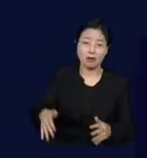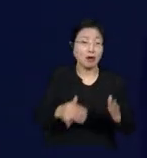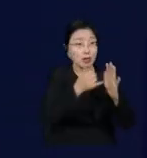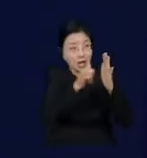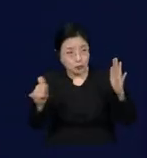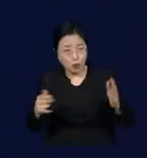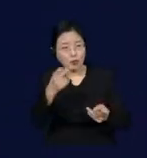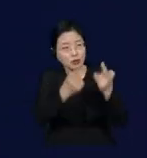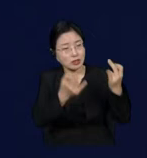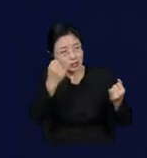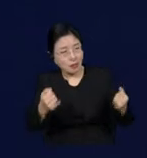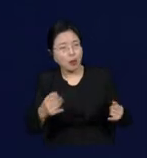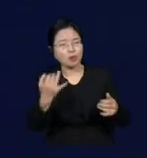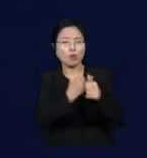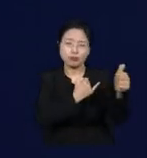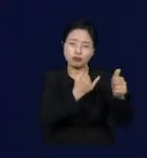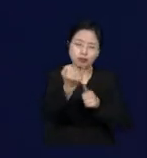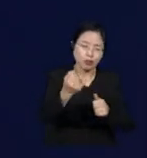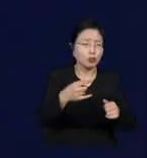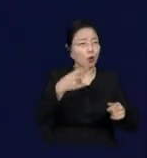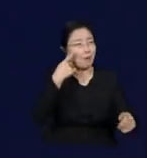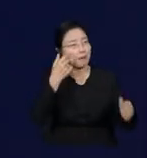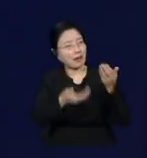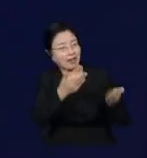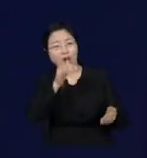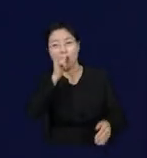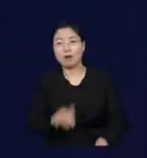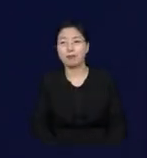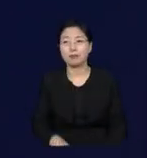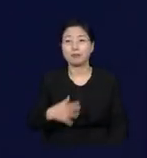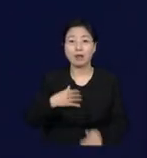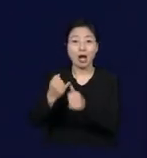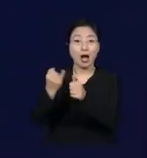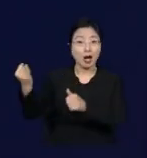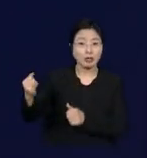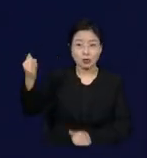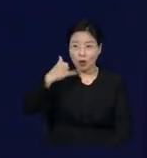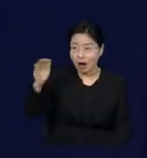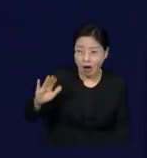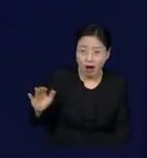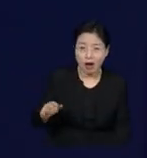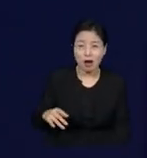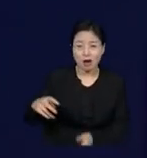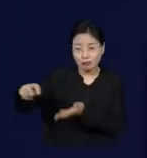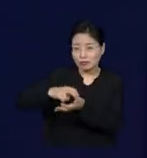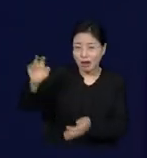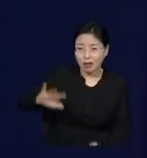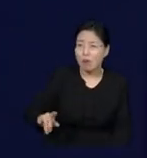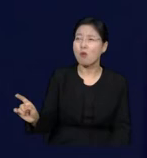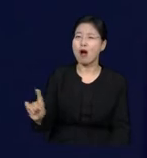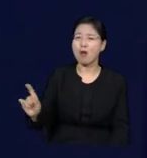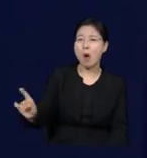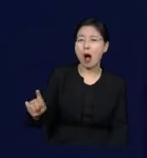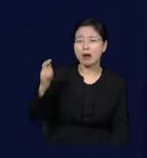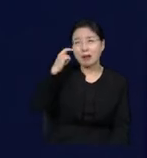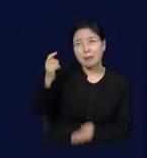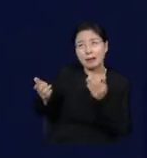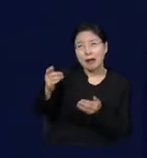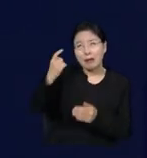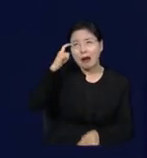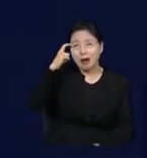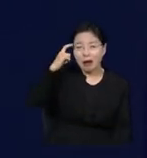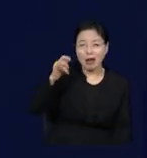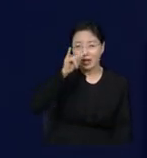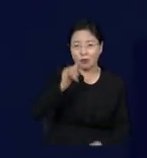partners. My girlfriend didn't call. She didn't text me. What's she doing? We judge our children. I know I do.